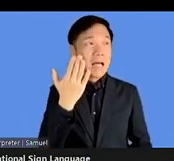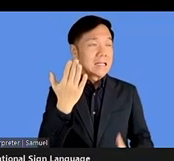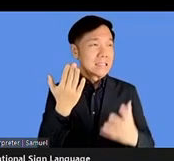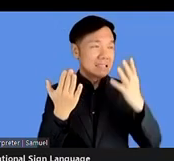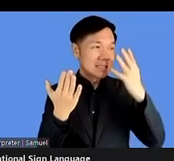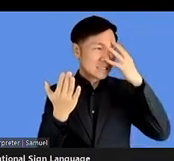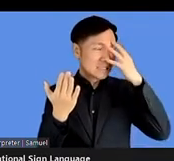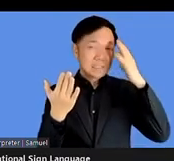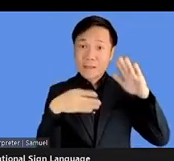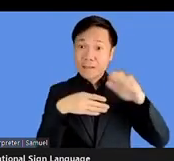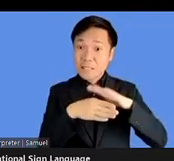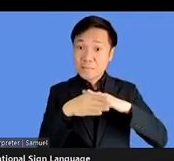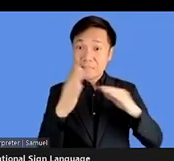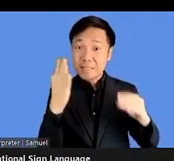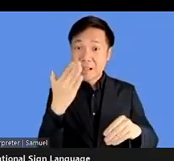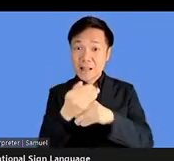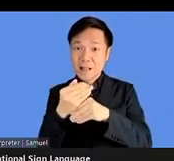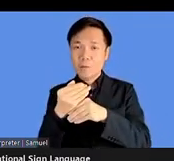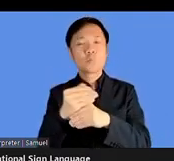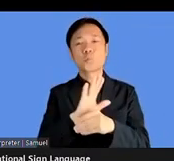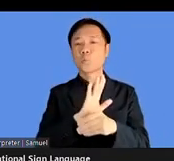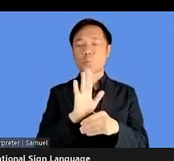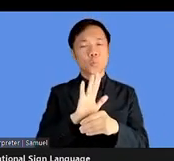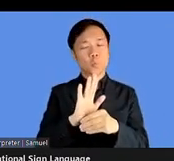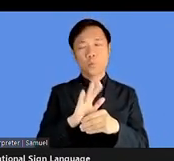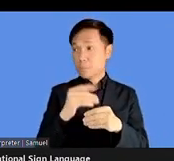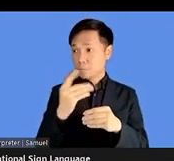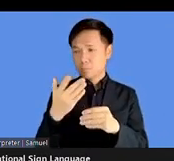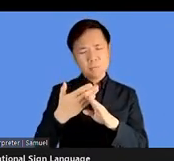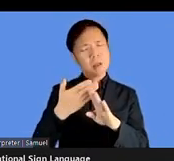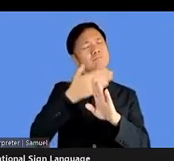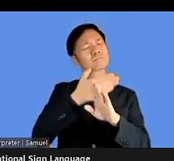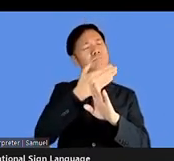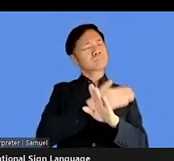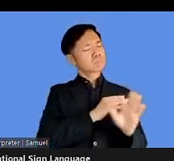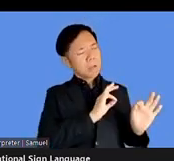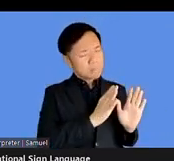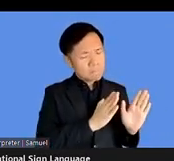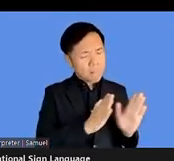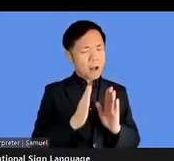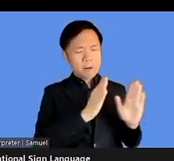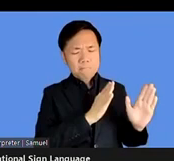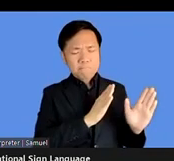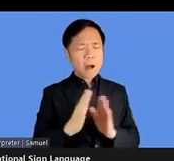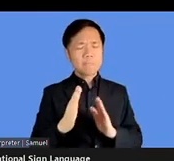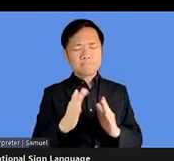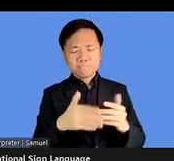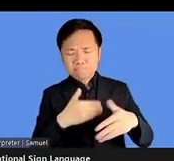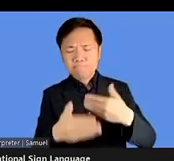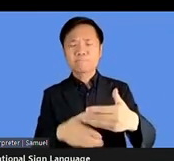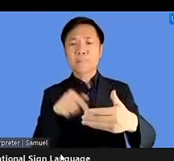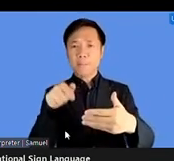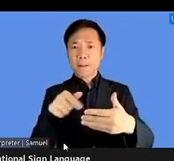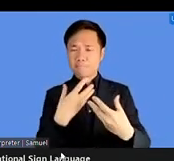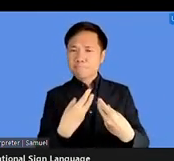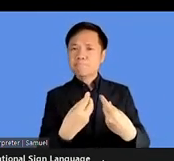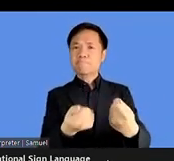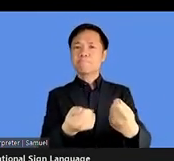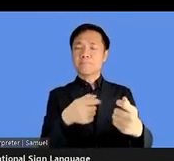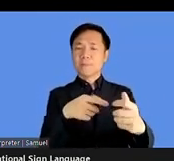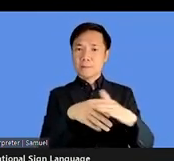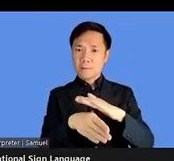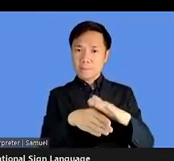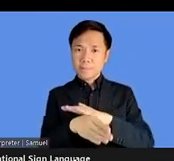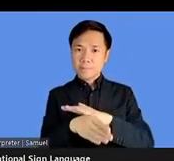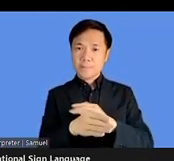it also has to be monitored continuously. Uh, I mean, that survey I mentioned before, one of the points they made is sites are put